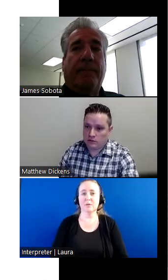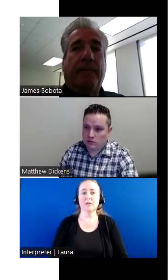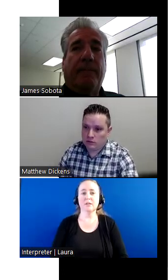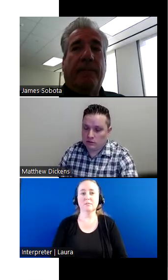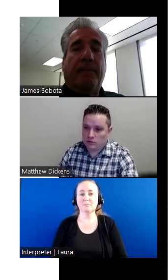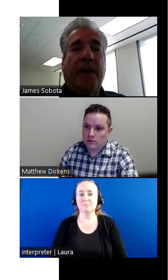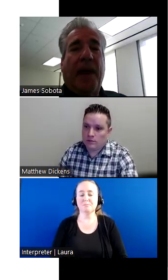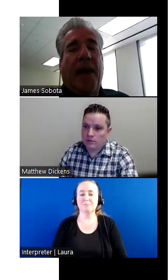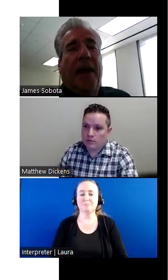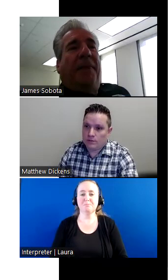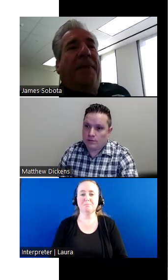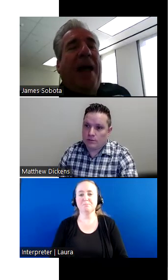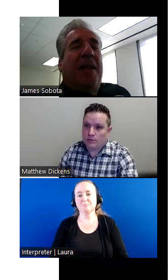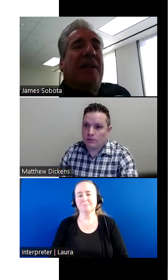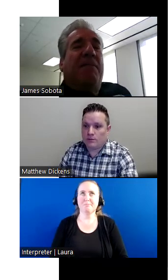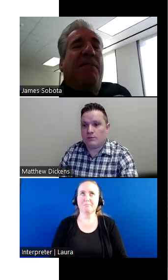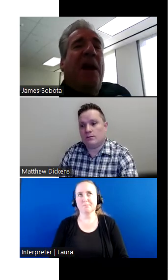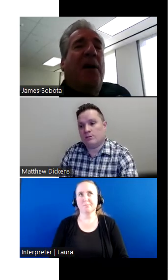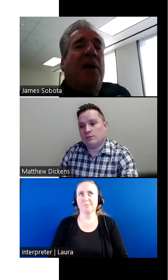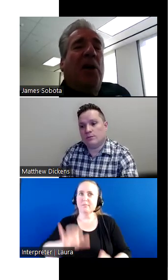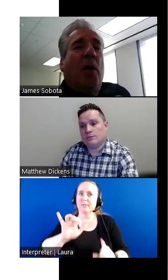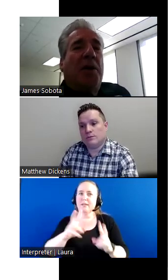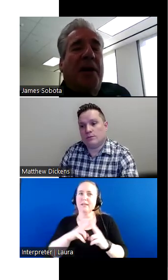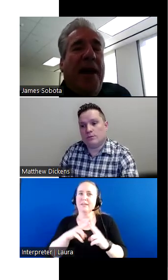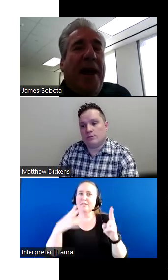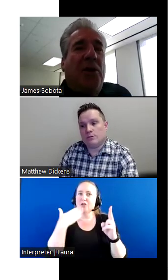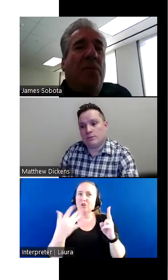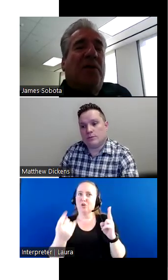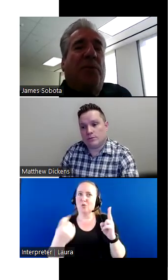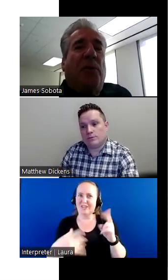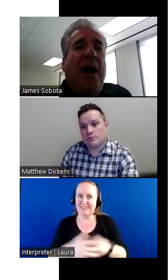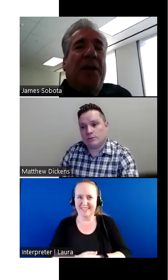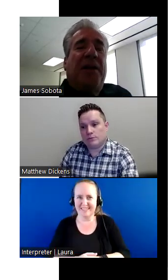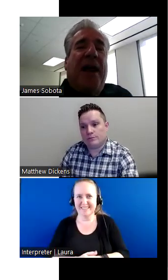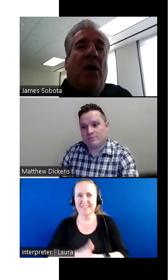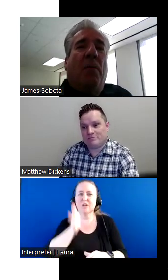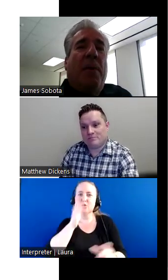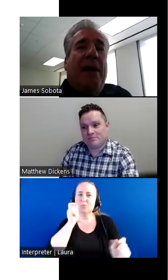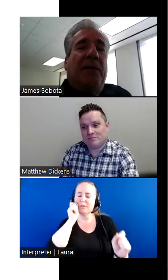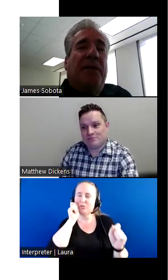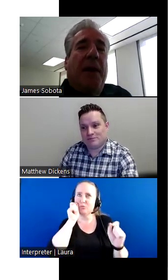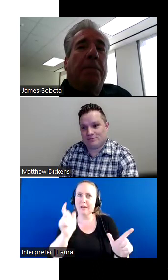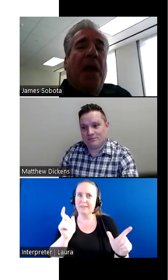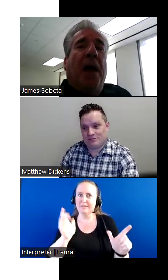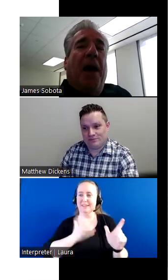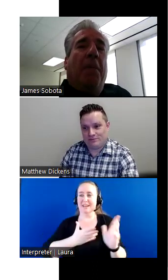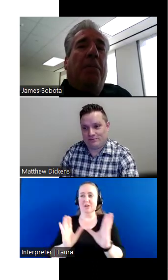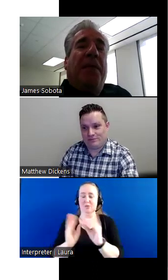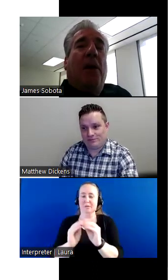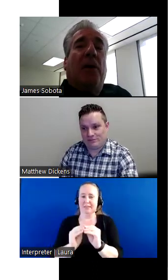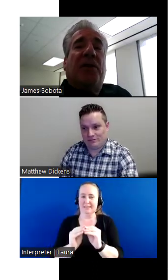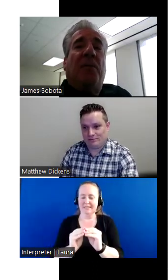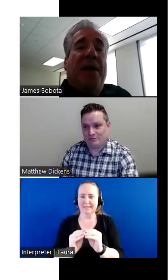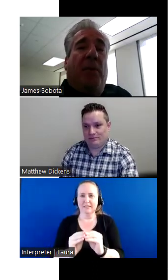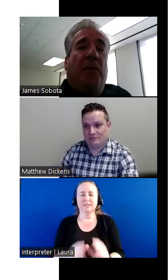point. Would that be correct? That is a very good question. And you'd be surprised at our meetings. Uh,